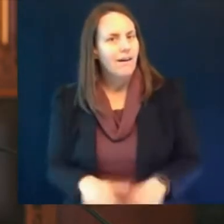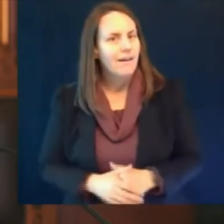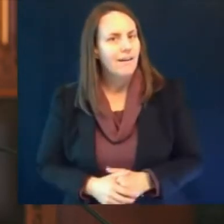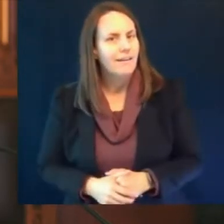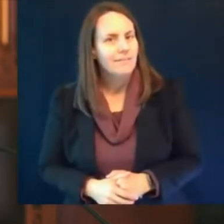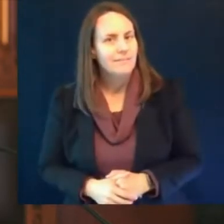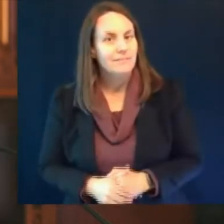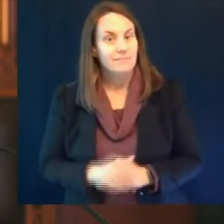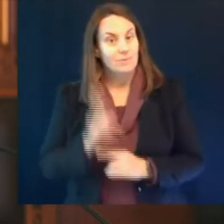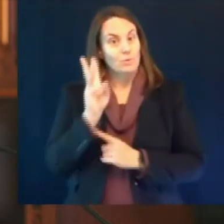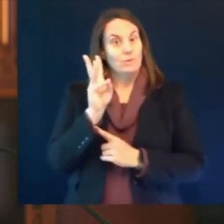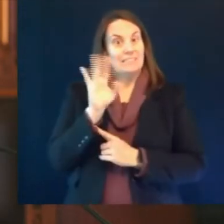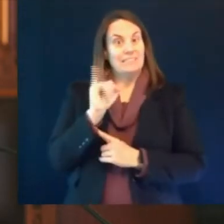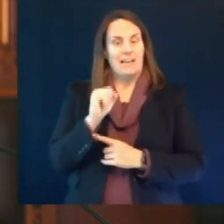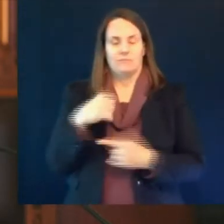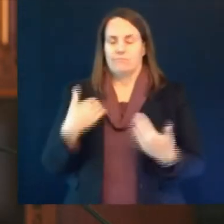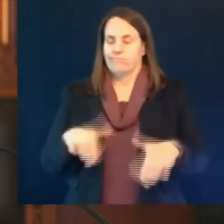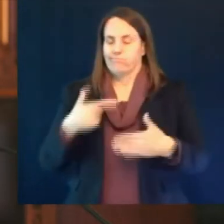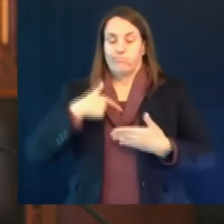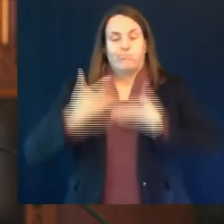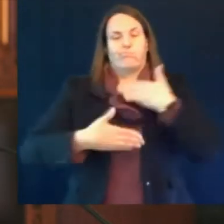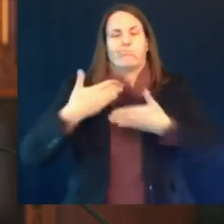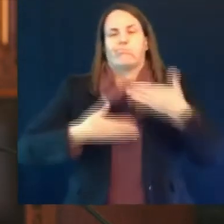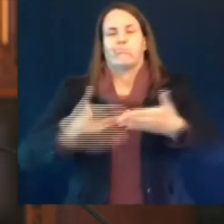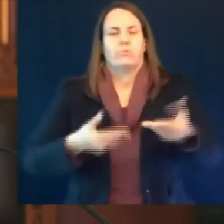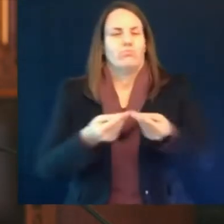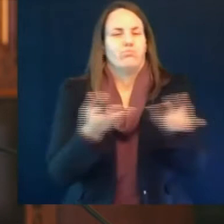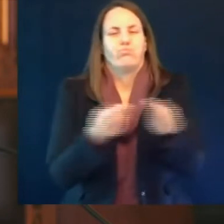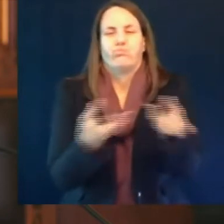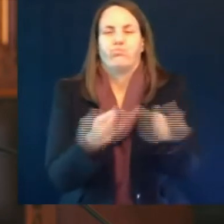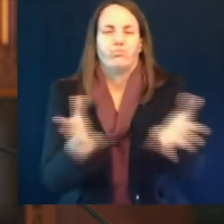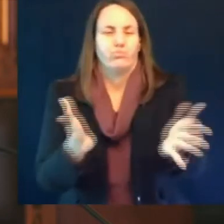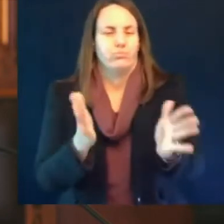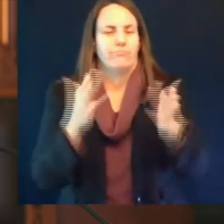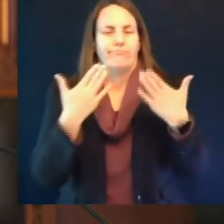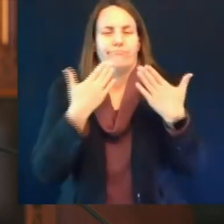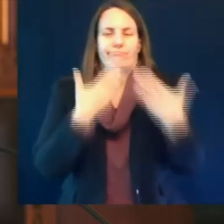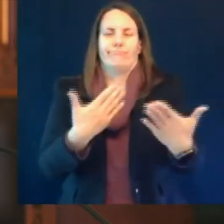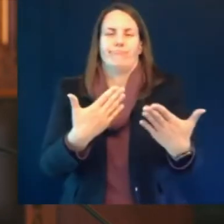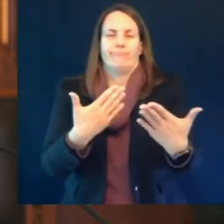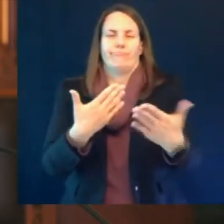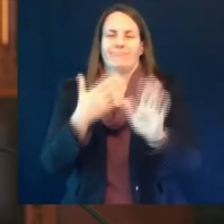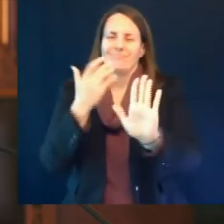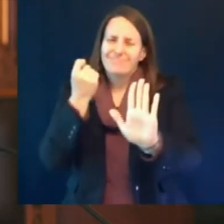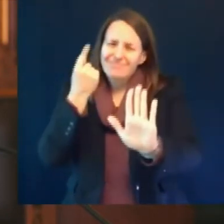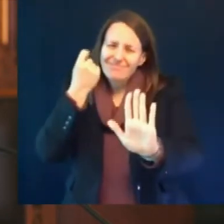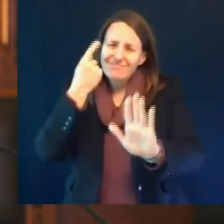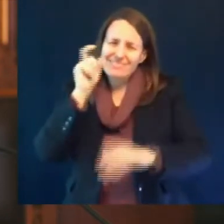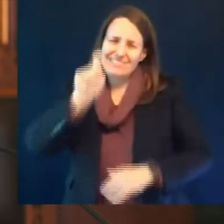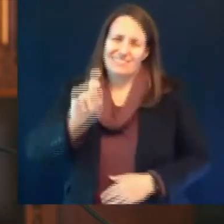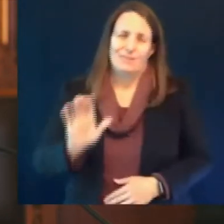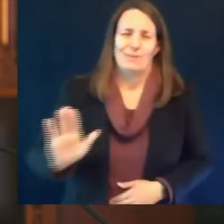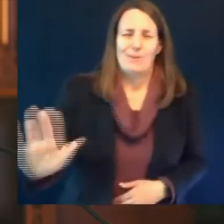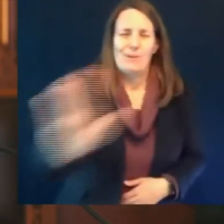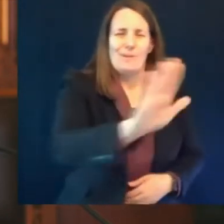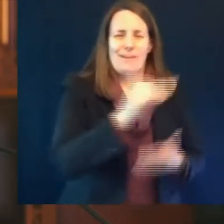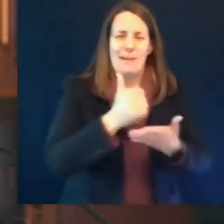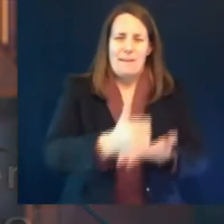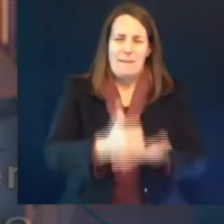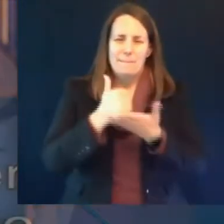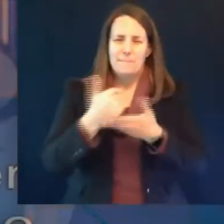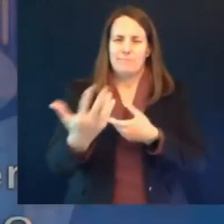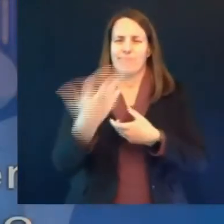only continue that progress with your help so thank you and with that we'll turn it to jennifer and your